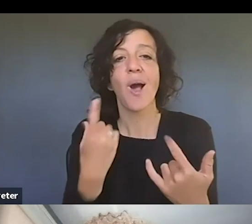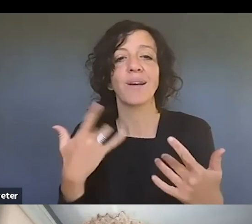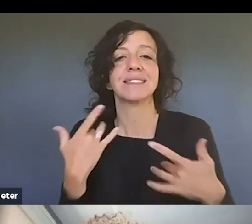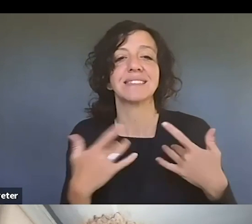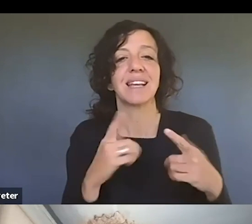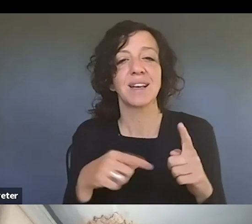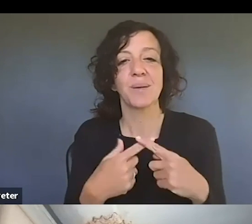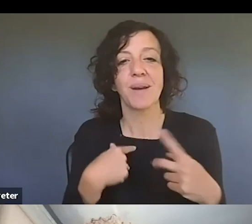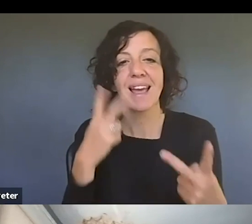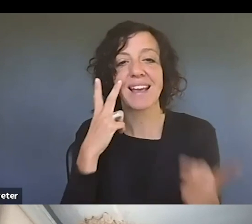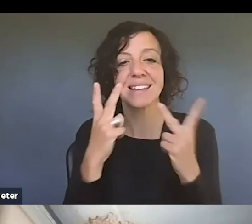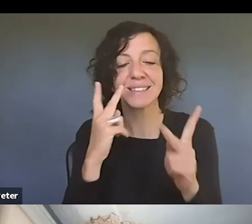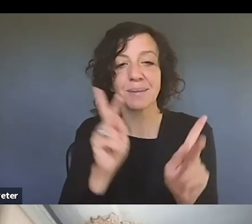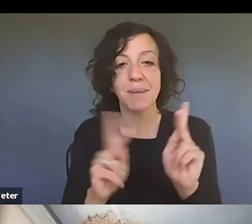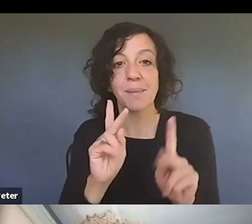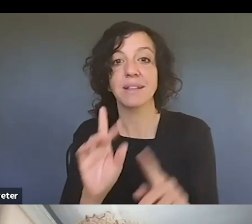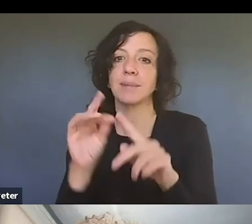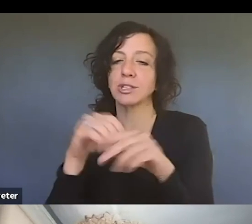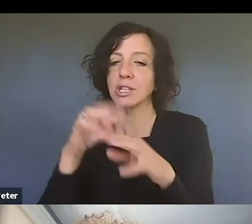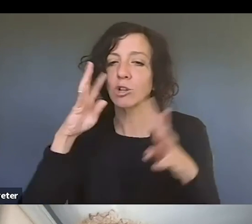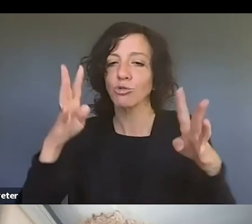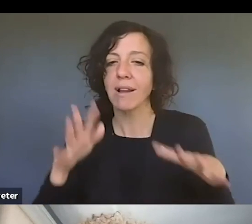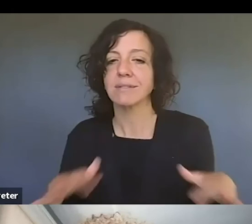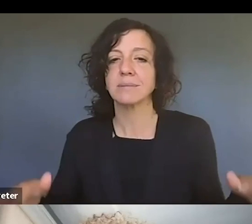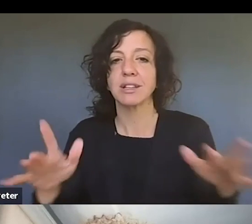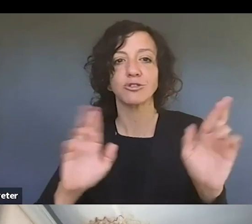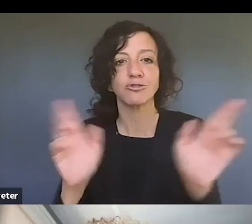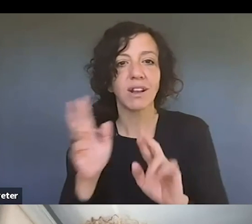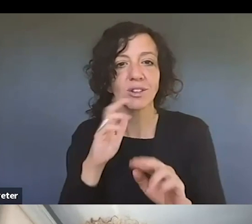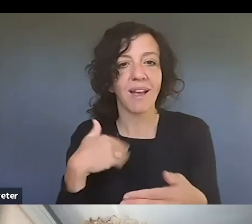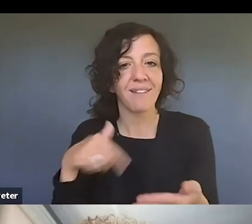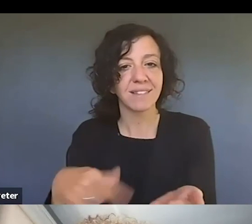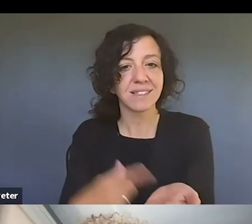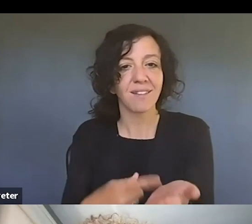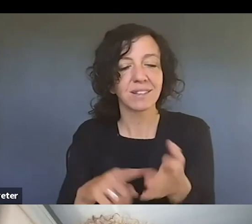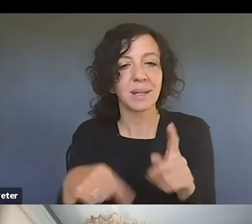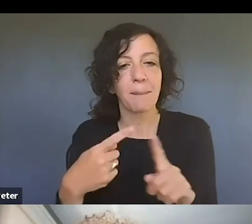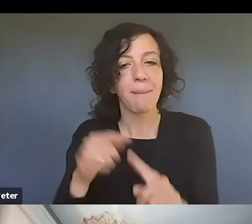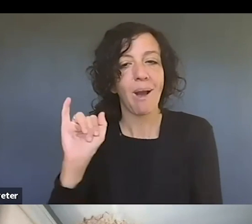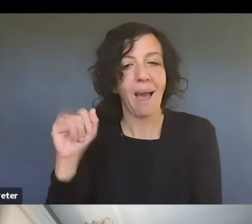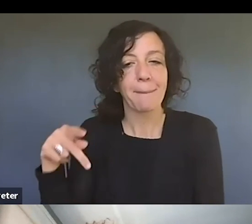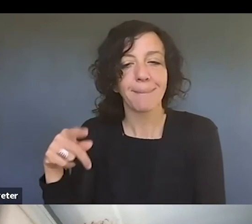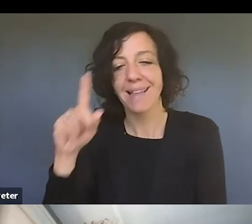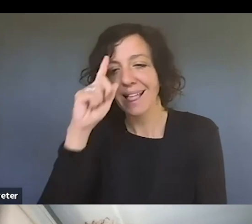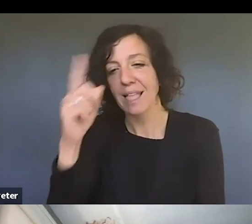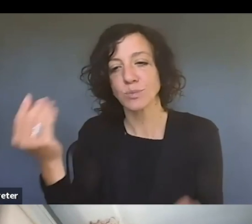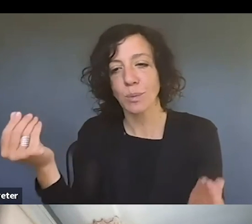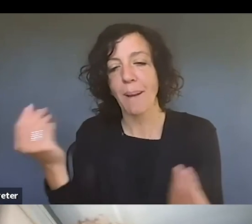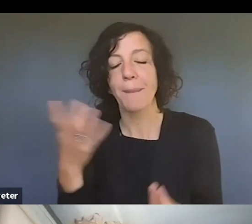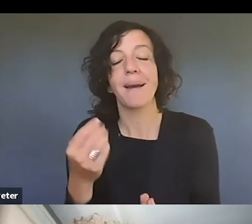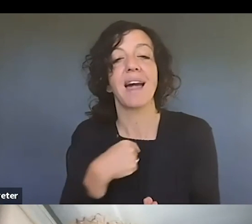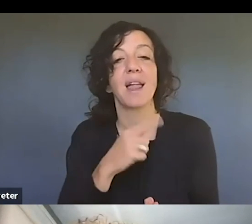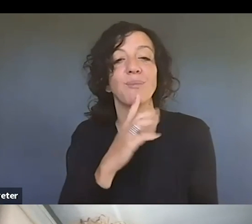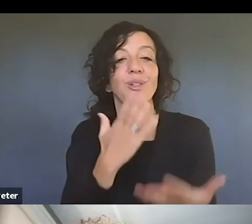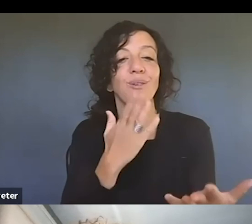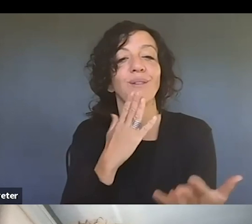i see folks especially in creative spaces um ready to have these conversations about intellectual property and i'm always grateful to my